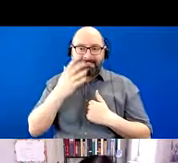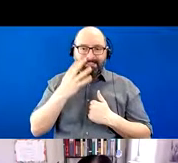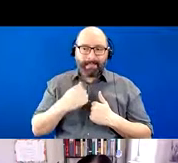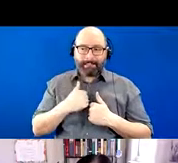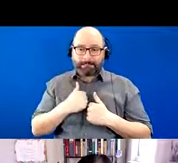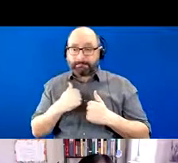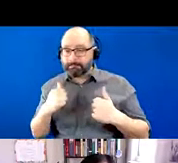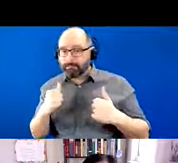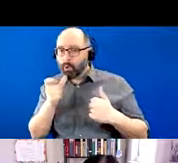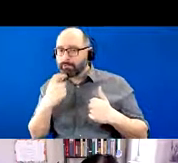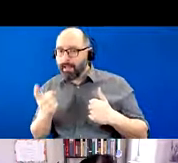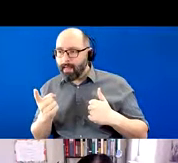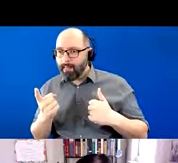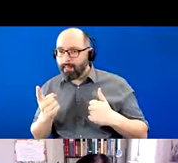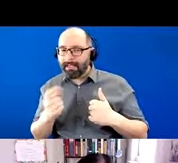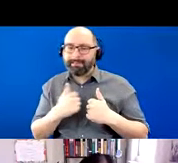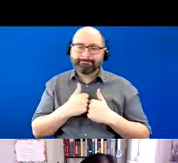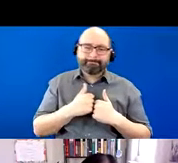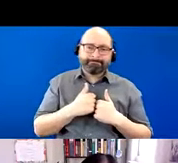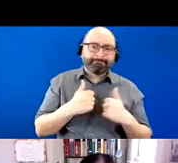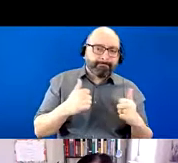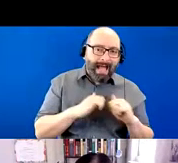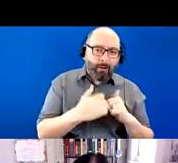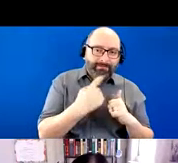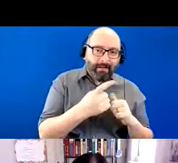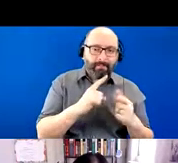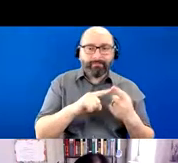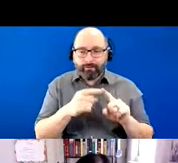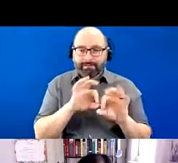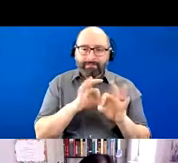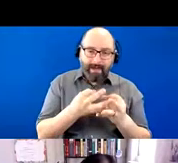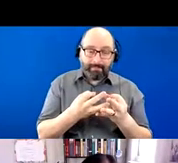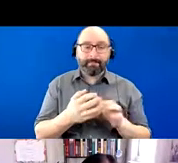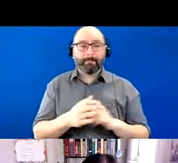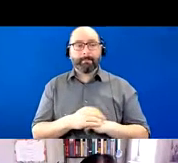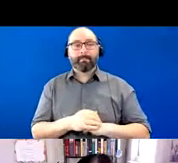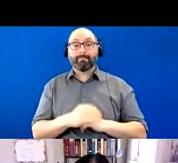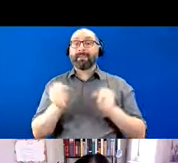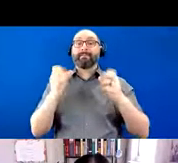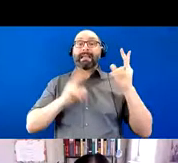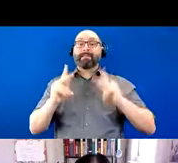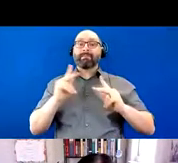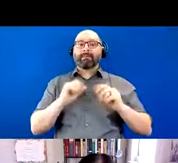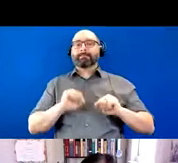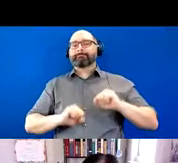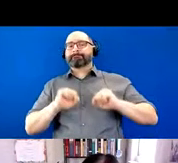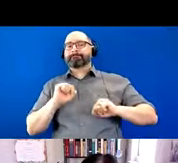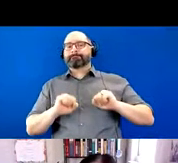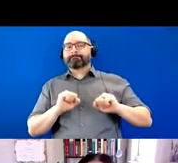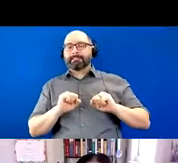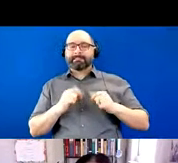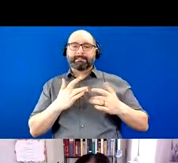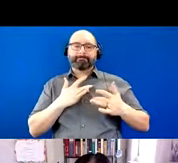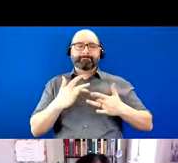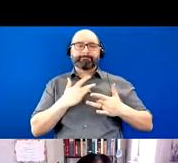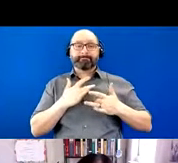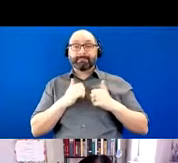tell and how to tell their friends and family about their diagnosis. Many people are hesitant due to concerns about how